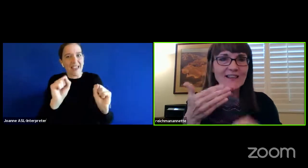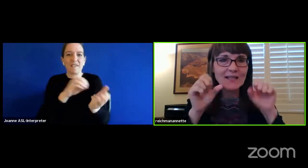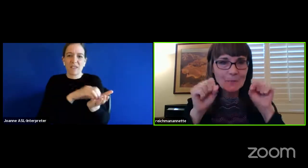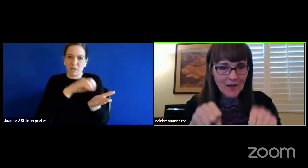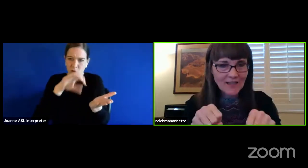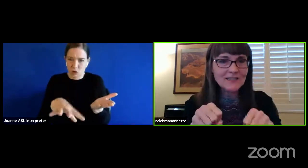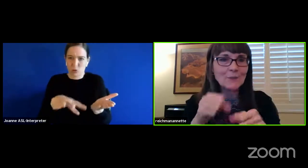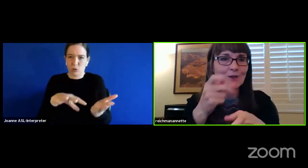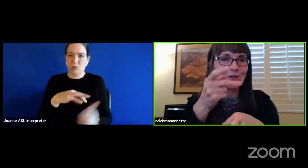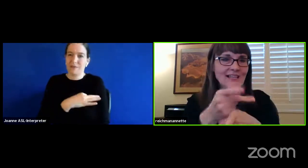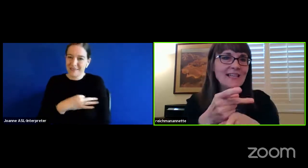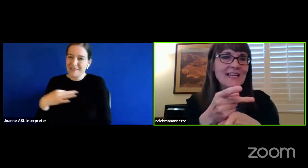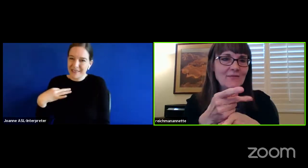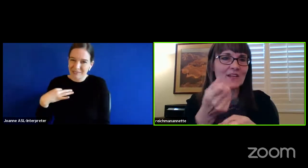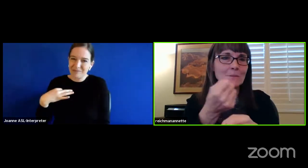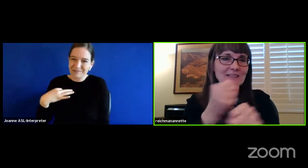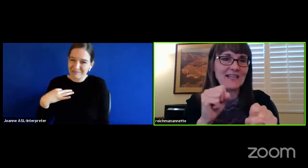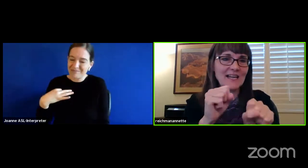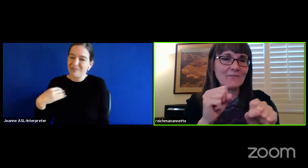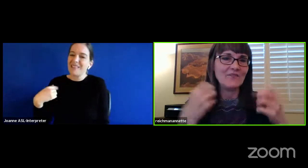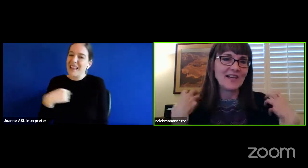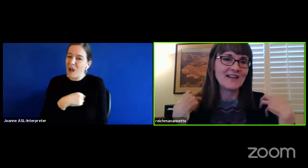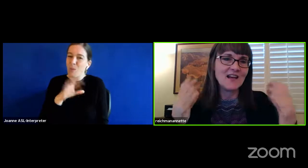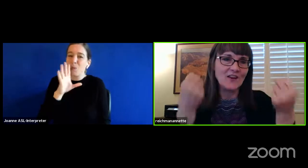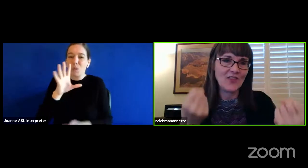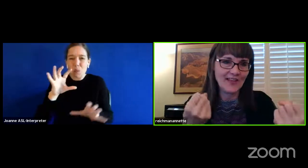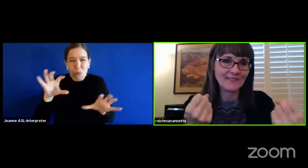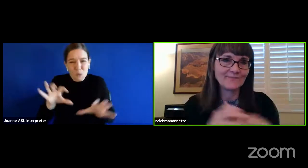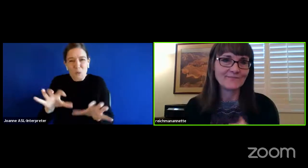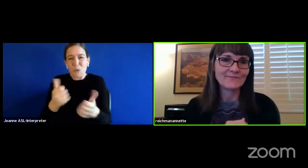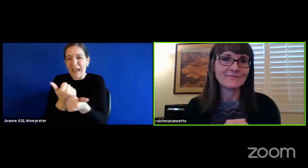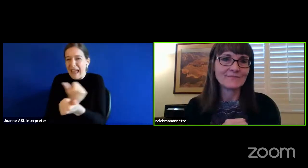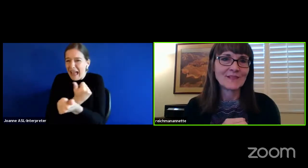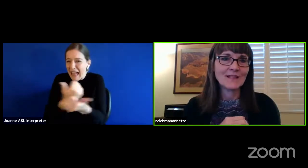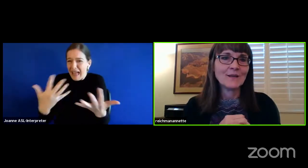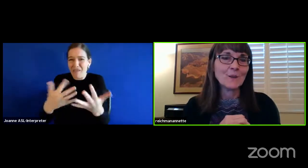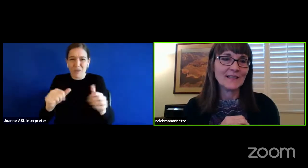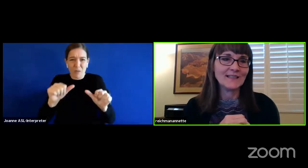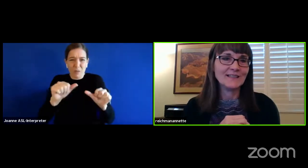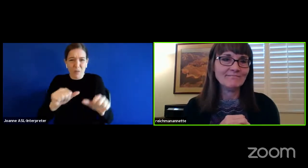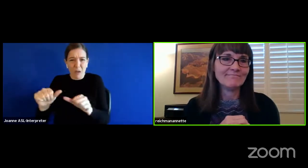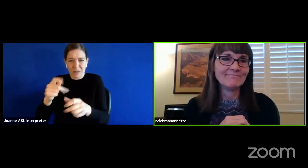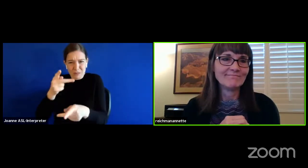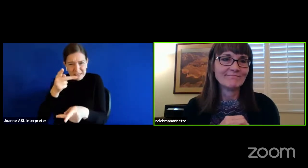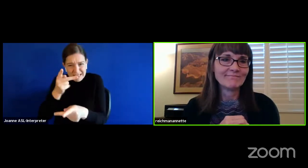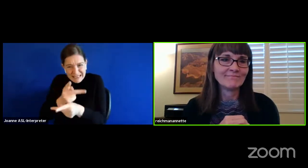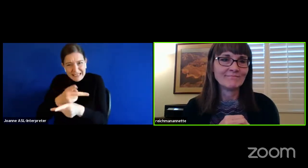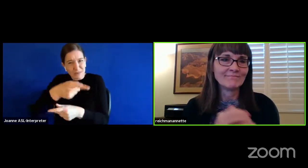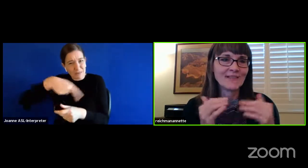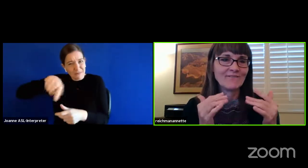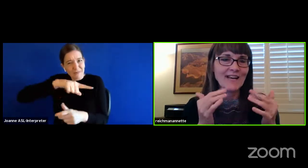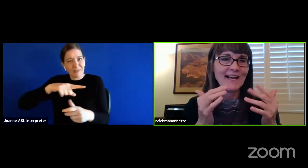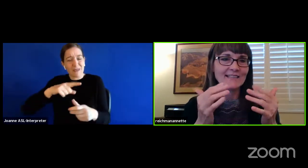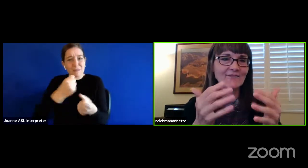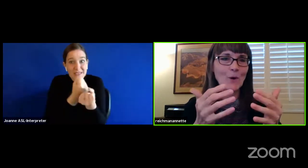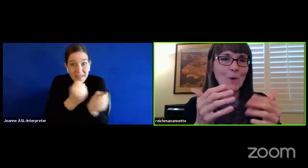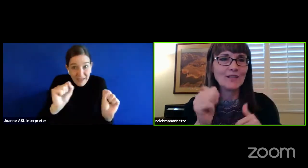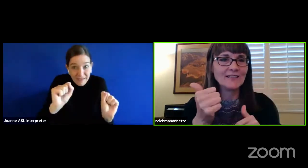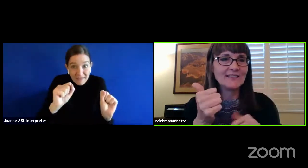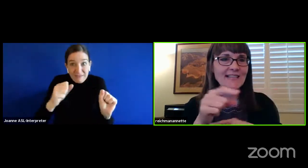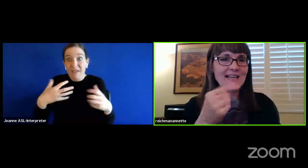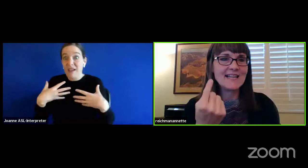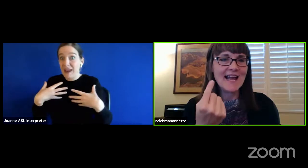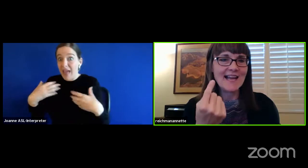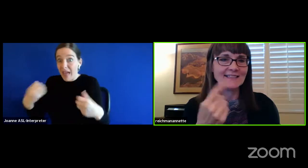everything possible to keep them safe and healthy. Well, fast